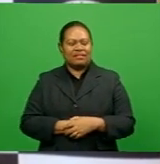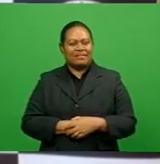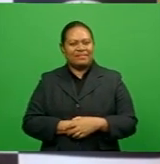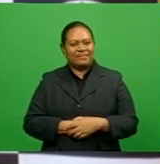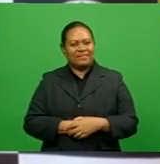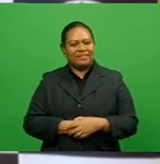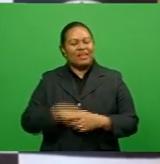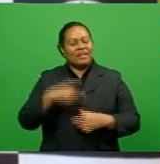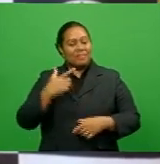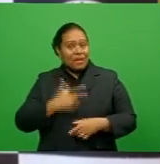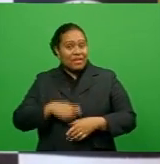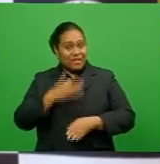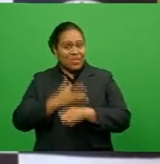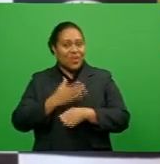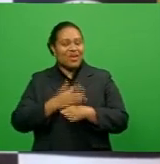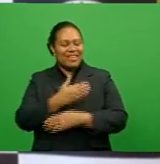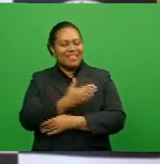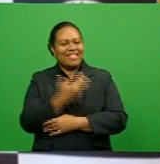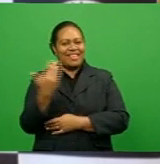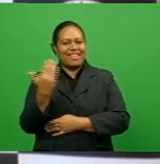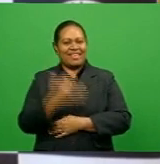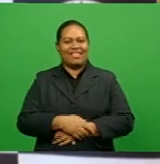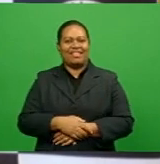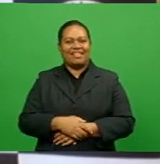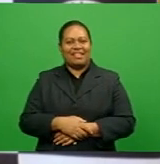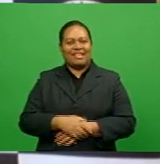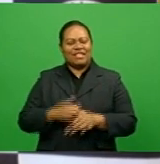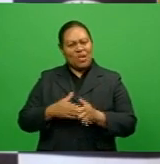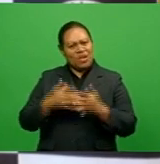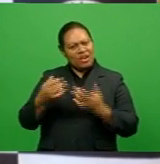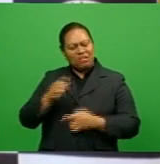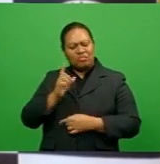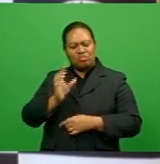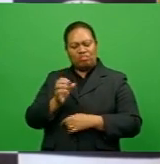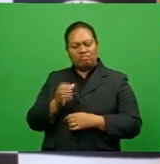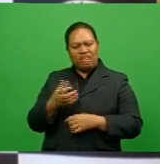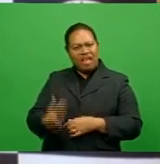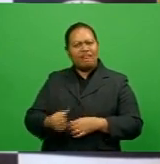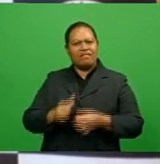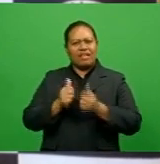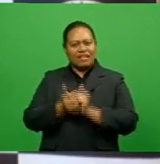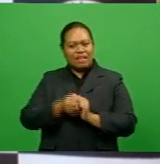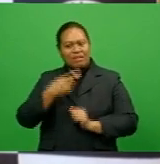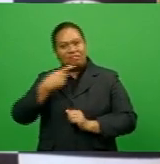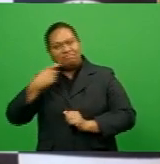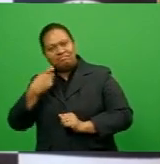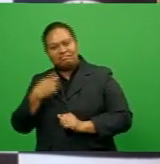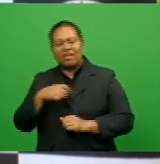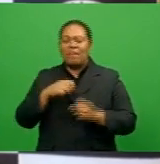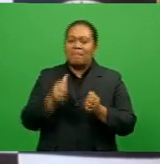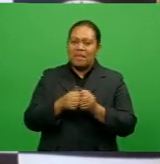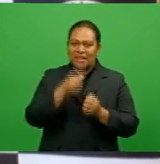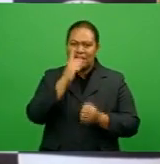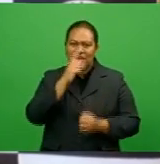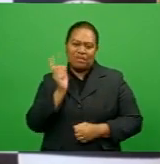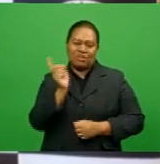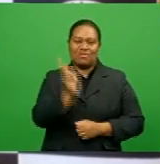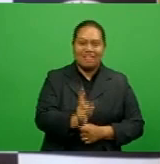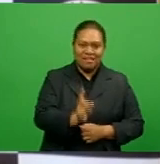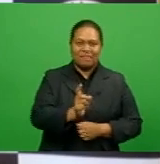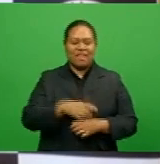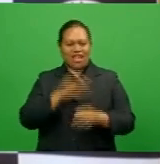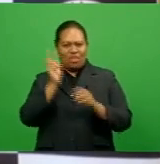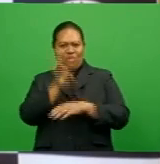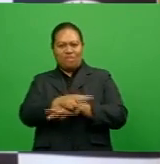because it's a working day as well, we're trying to put up a game that's going to attract huge public support,